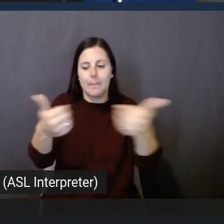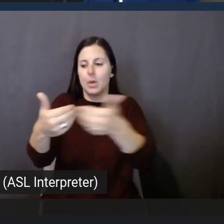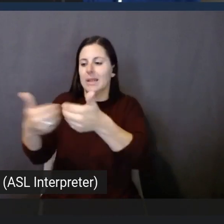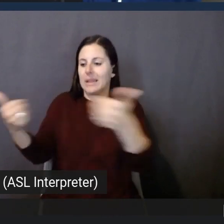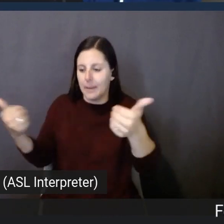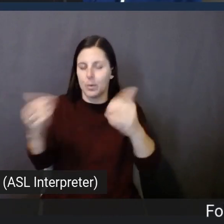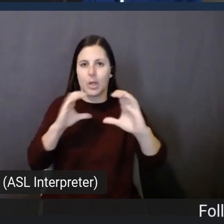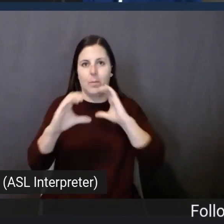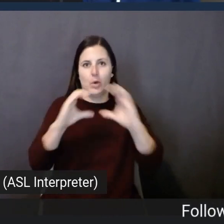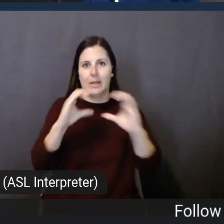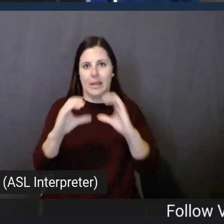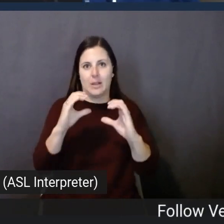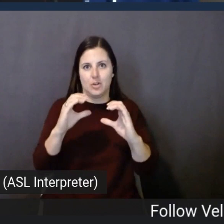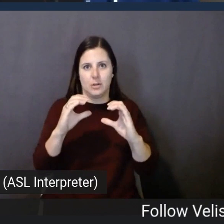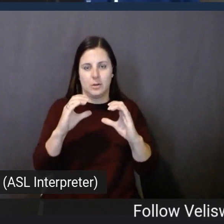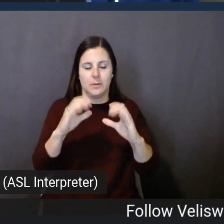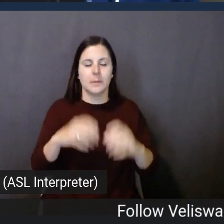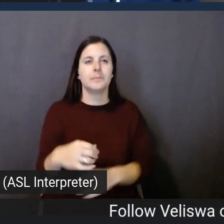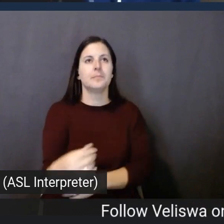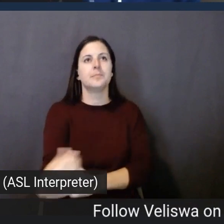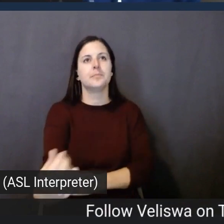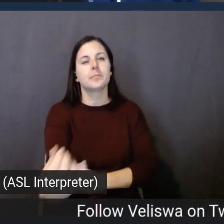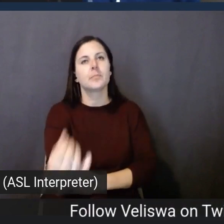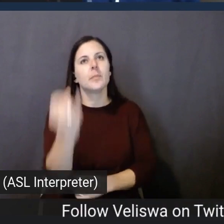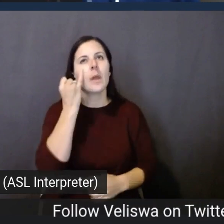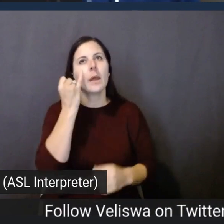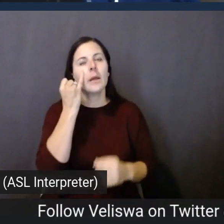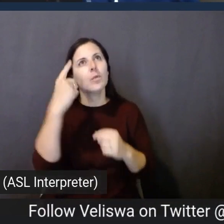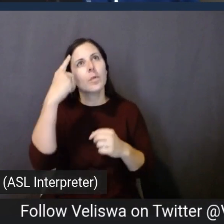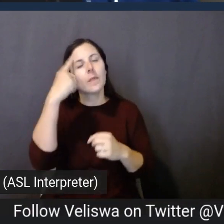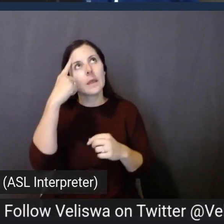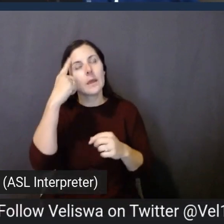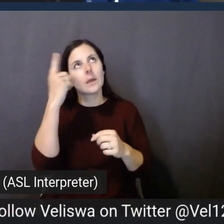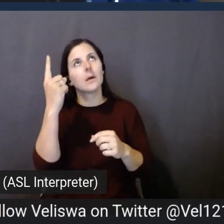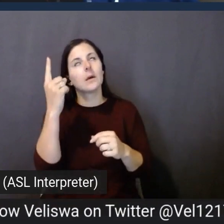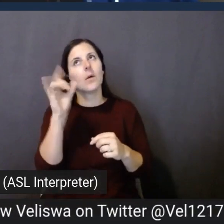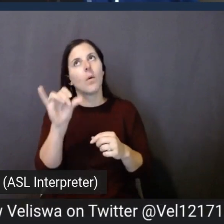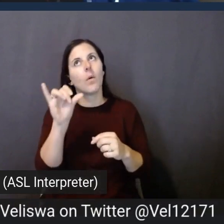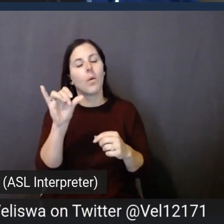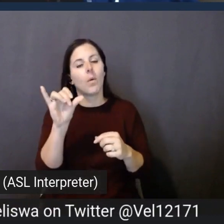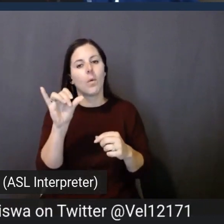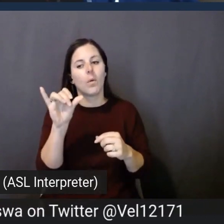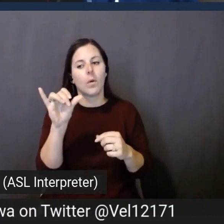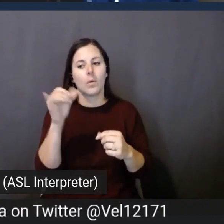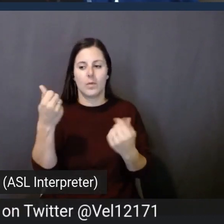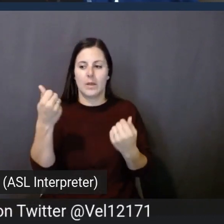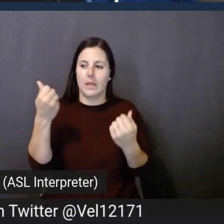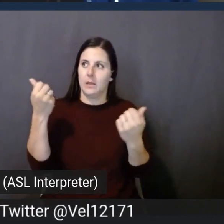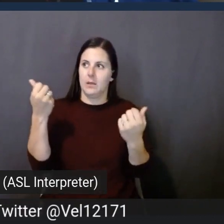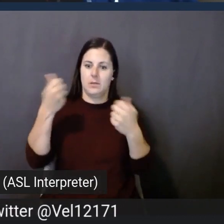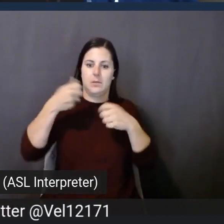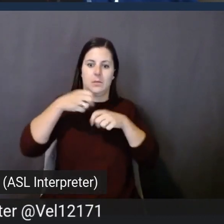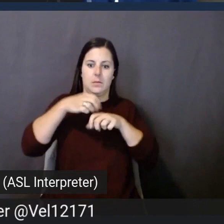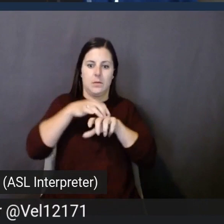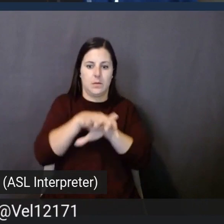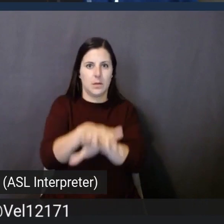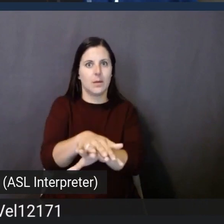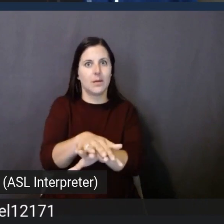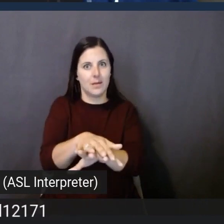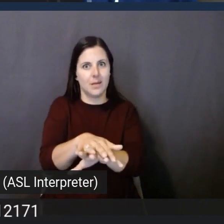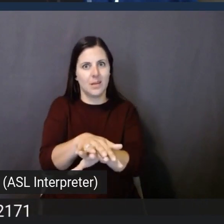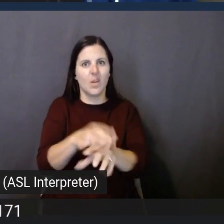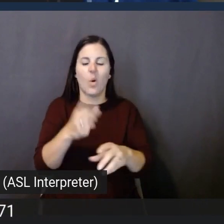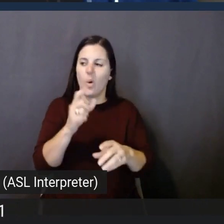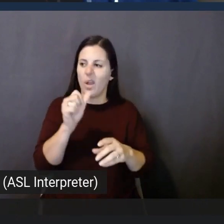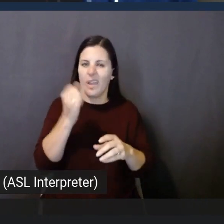communications. And if you think about it, integrating these tools for outbound communications is time-consuming,